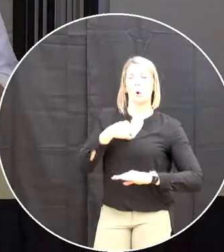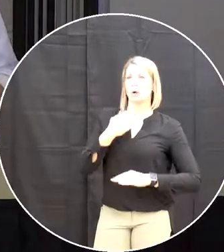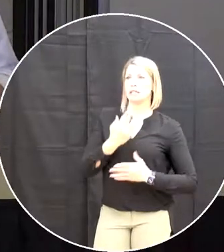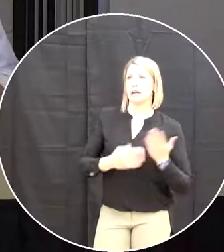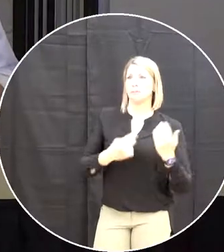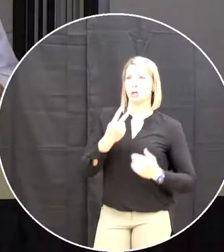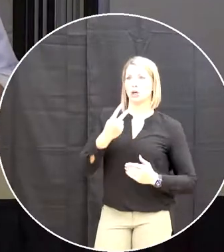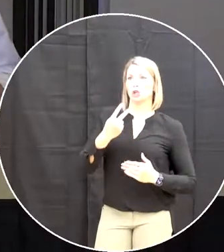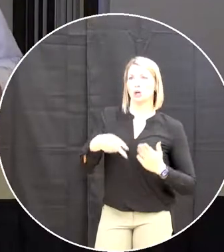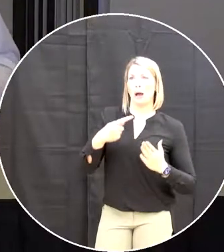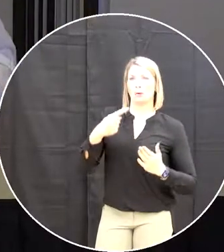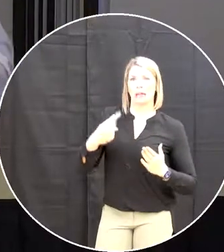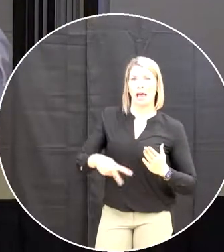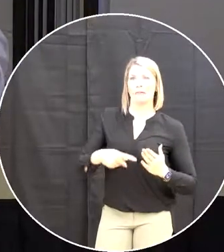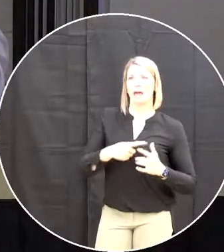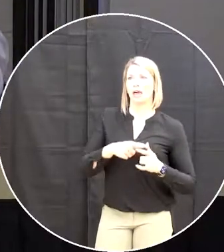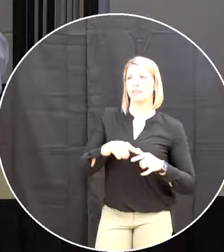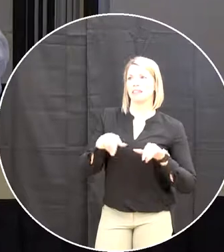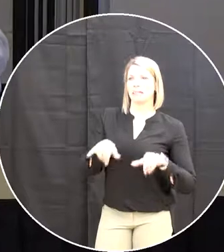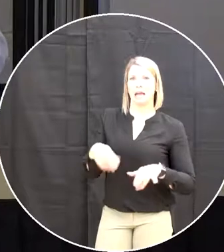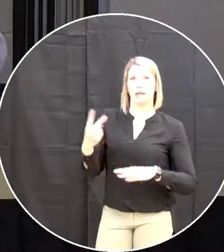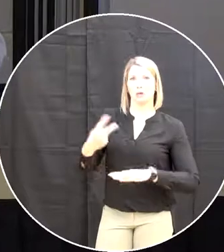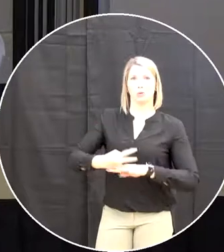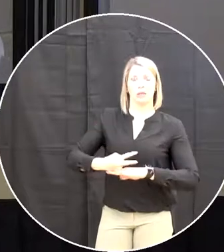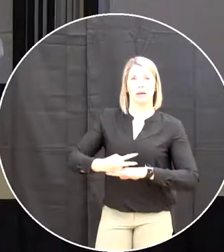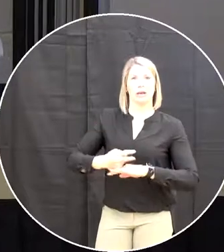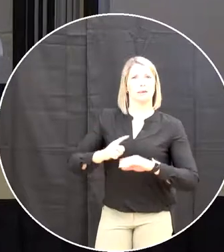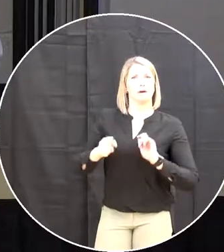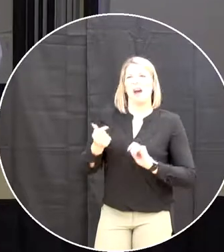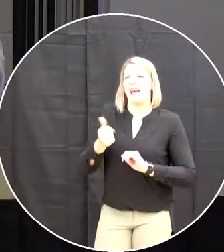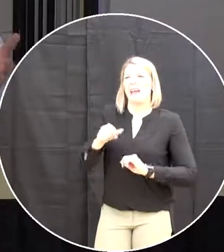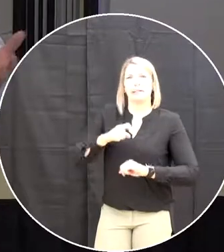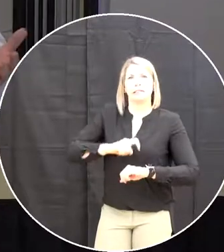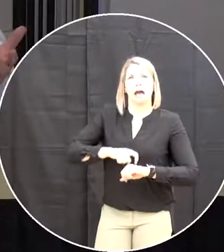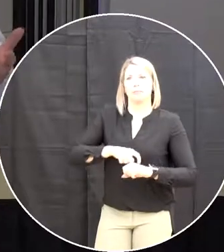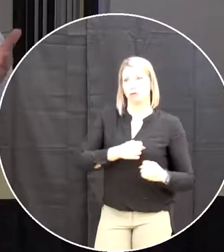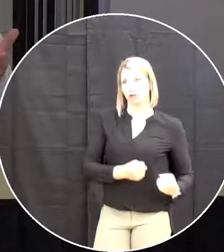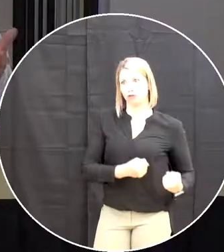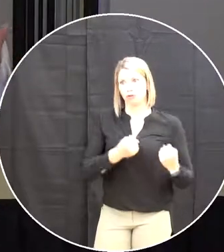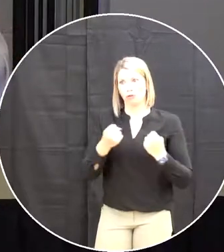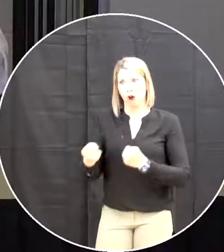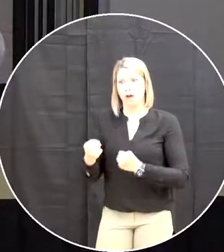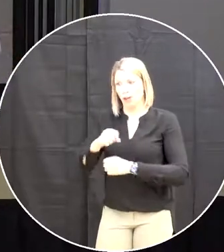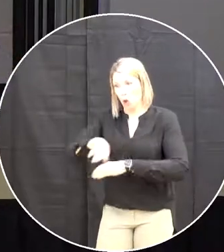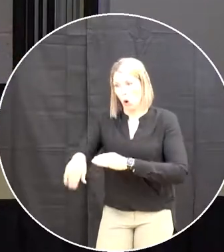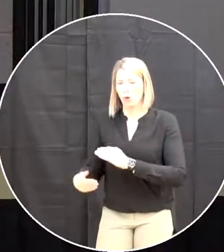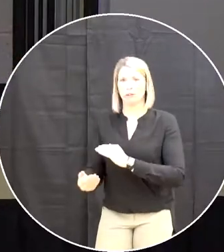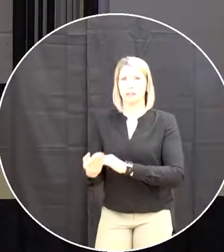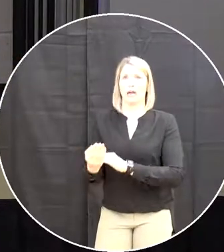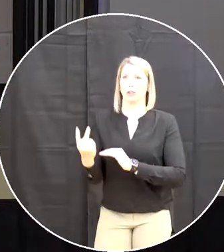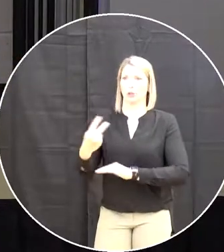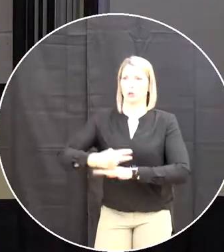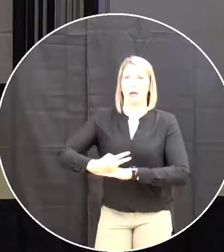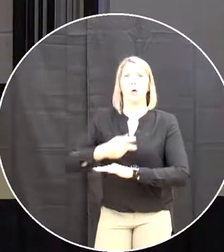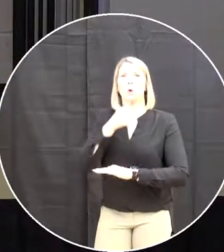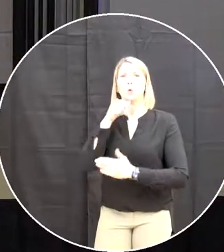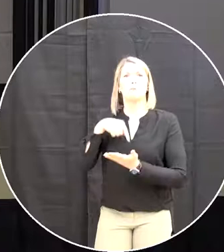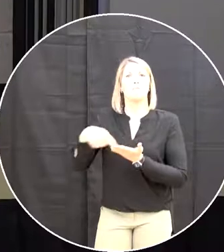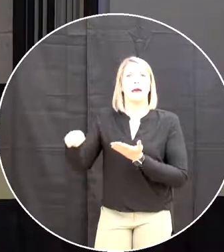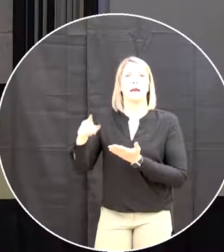and spend two days and every time it's we come here and spend two days well guess what someone's got to pay for our hotels